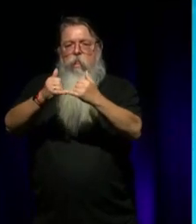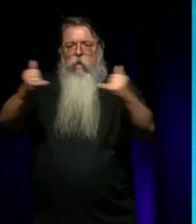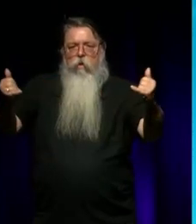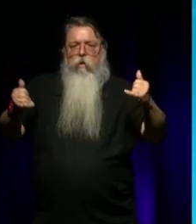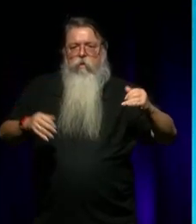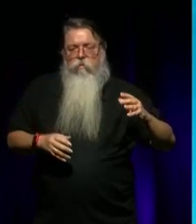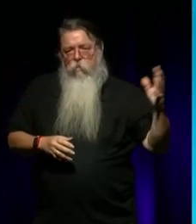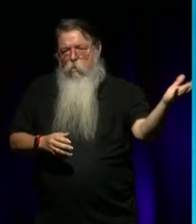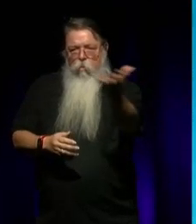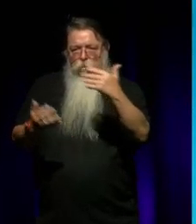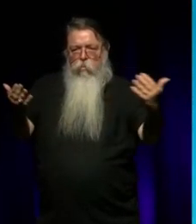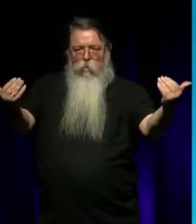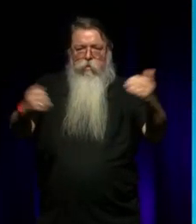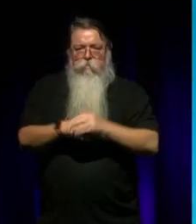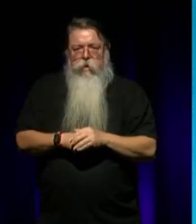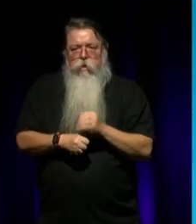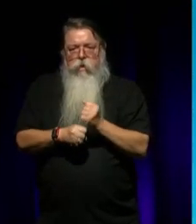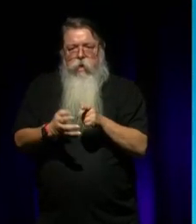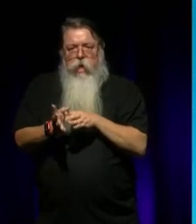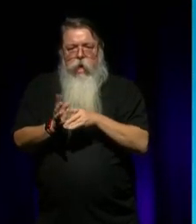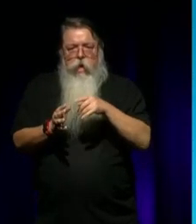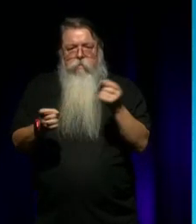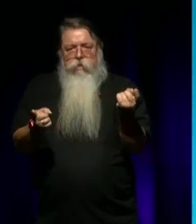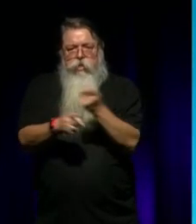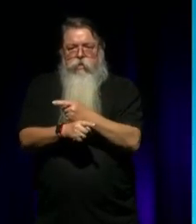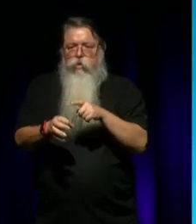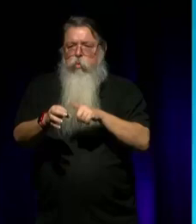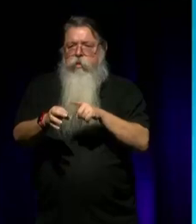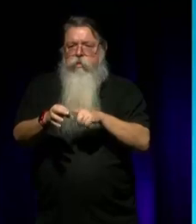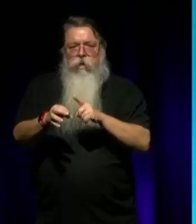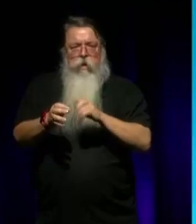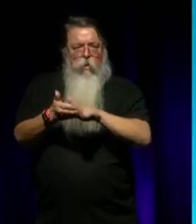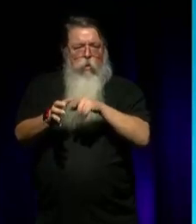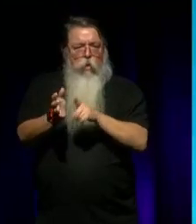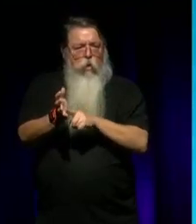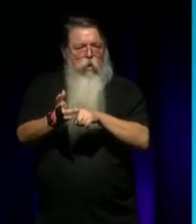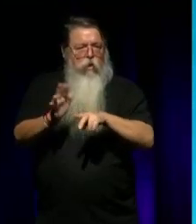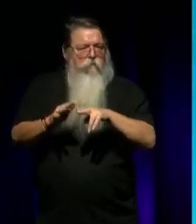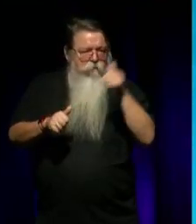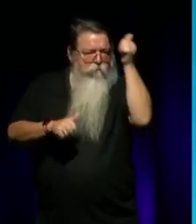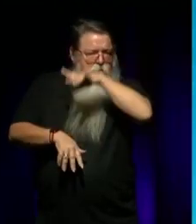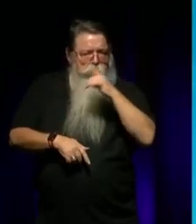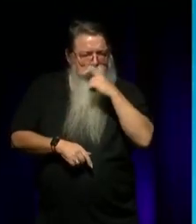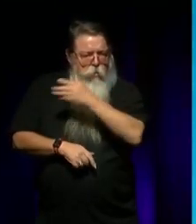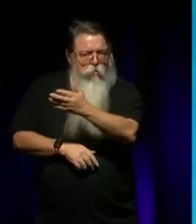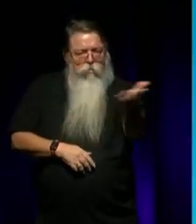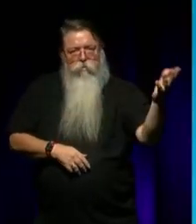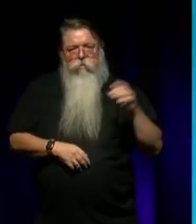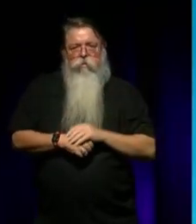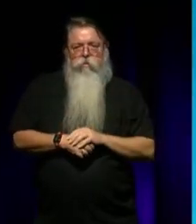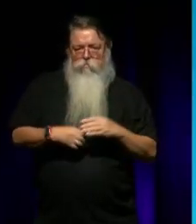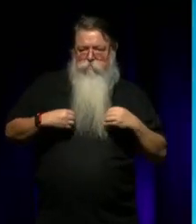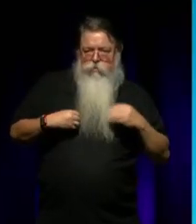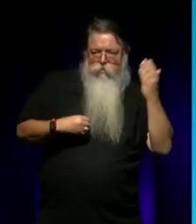Game Changers is a Queensland Business Leaders Hall of Fame initiative, a partnership between QUT Business School, the State Library of Queensland